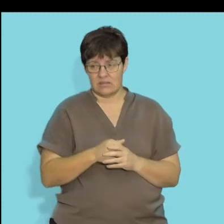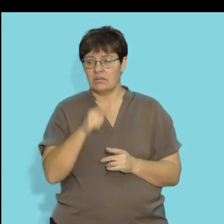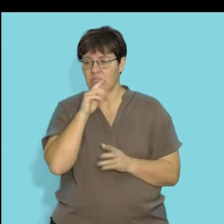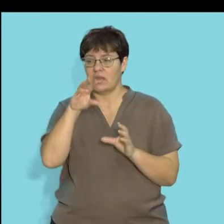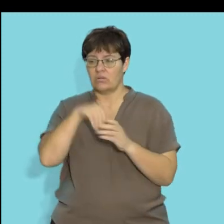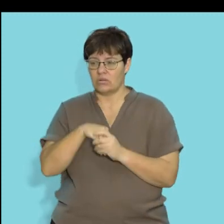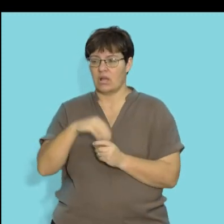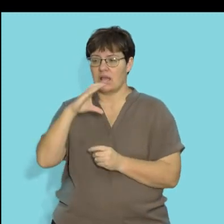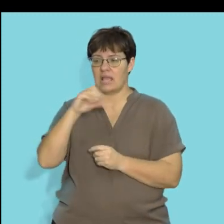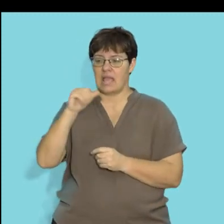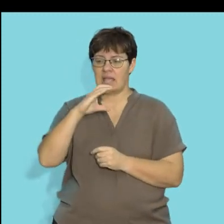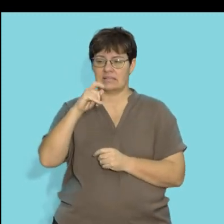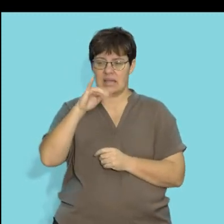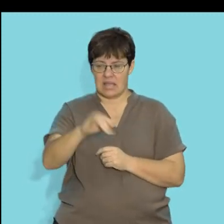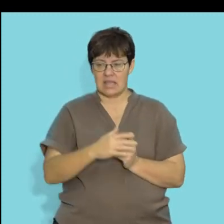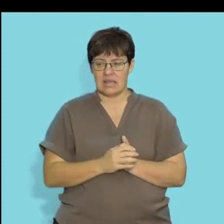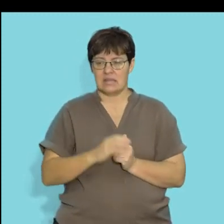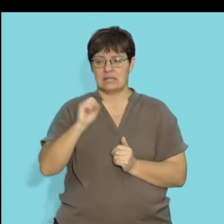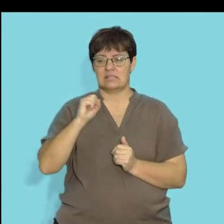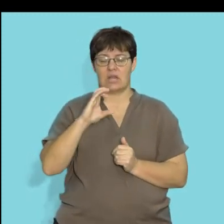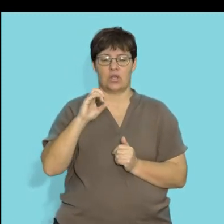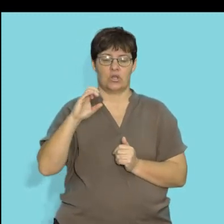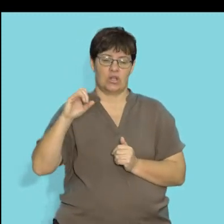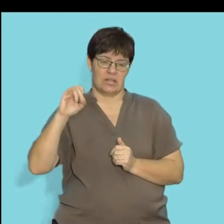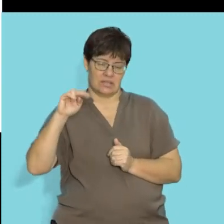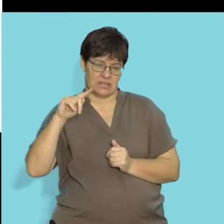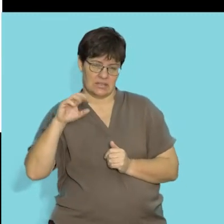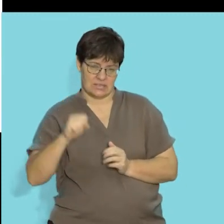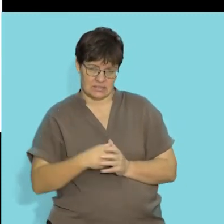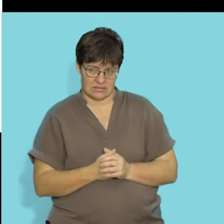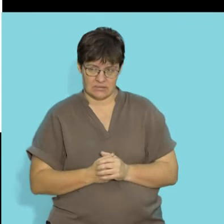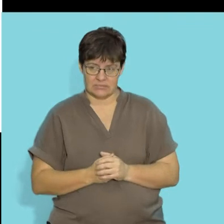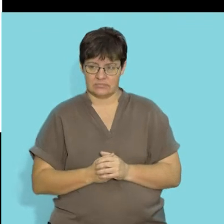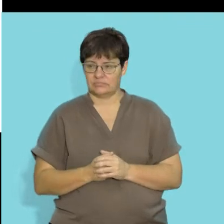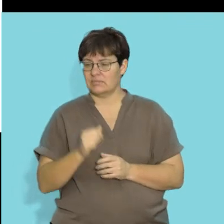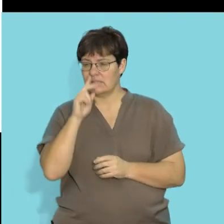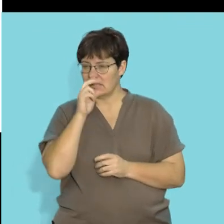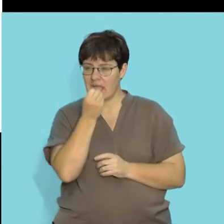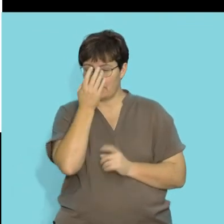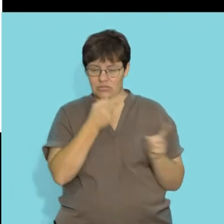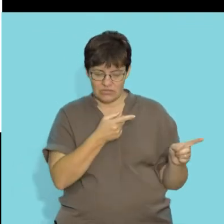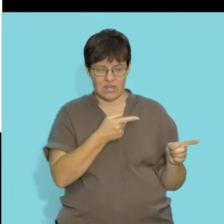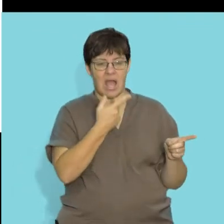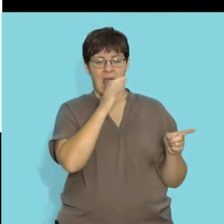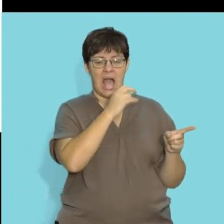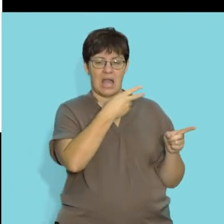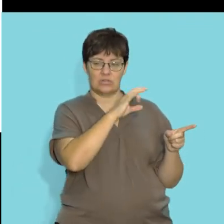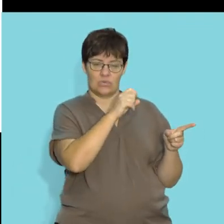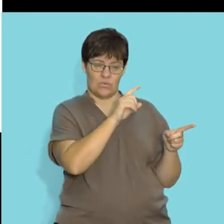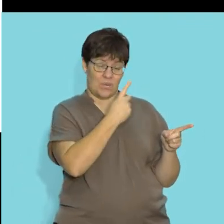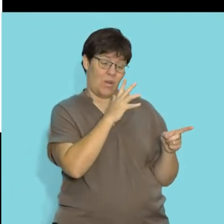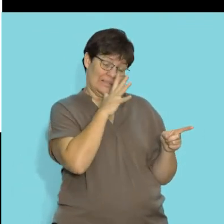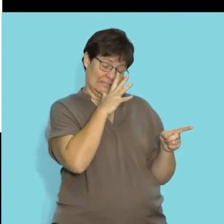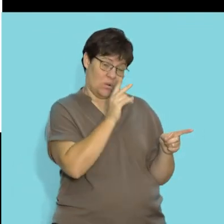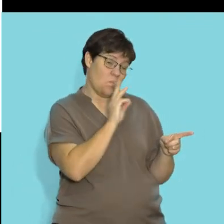And so these include the cacti as well as your succulents. Here you can see an image showing you some hydrophytes.